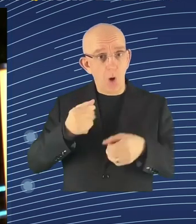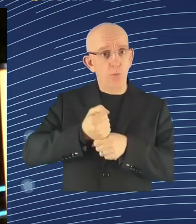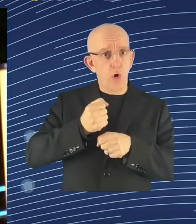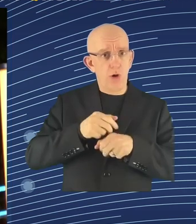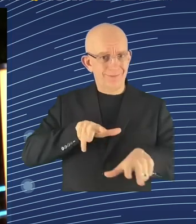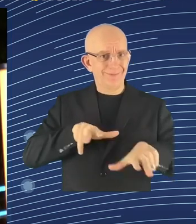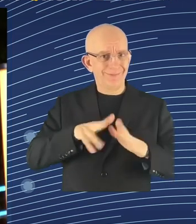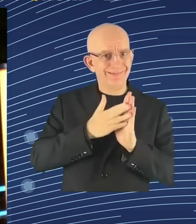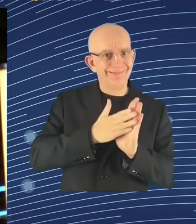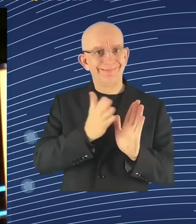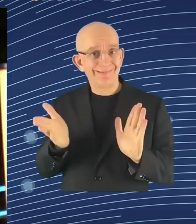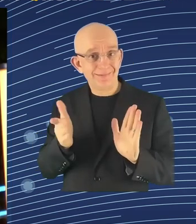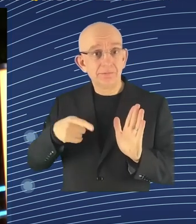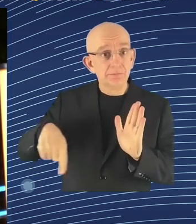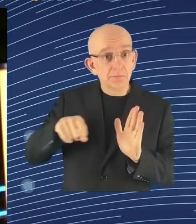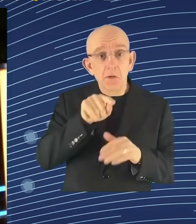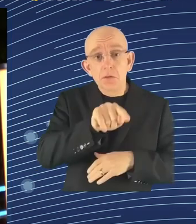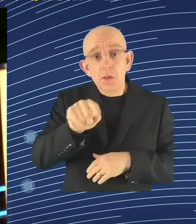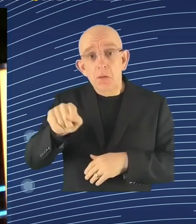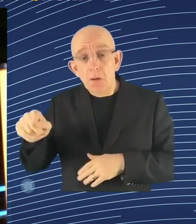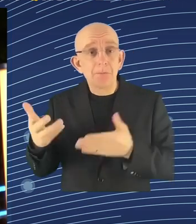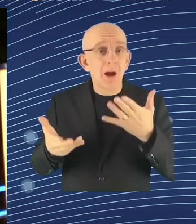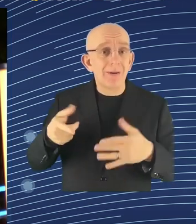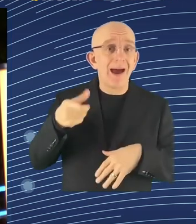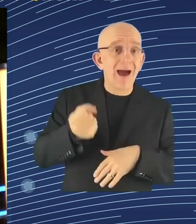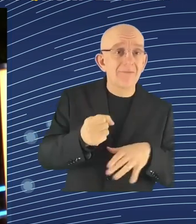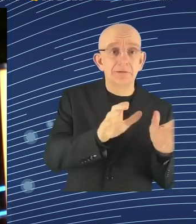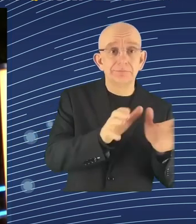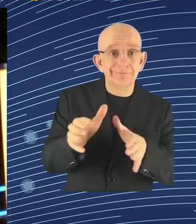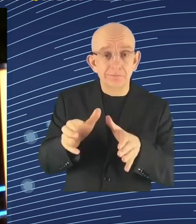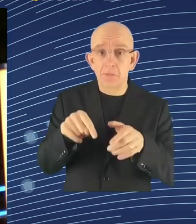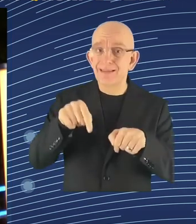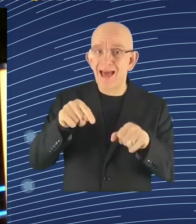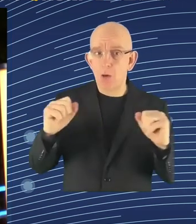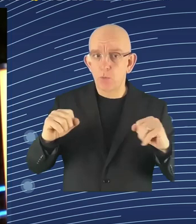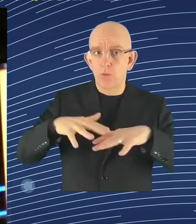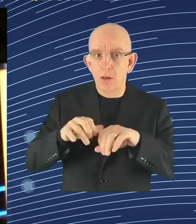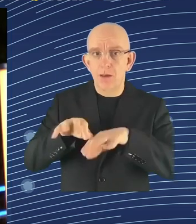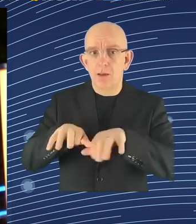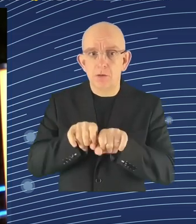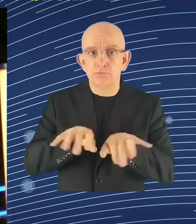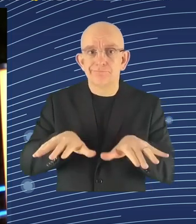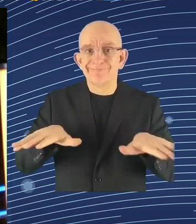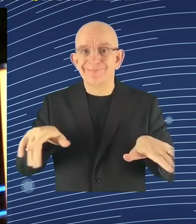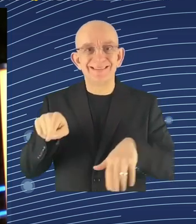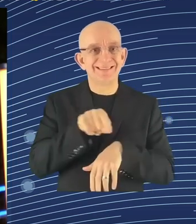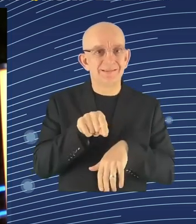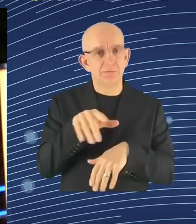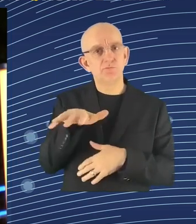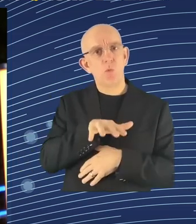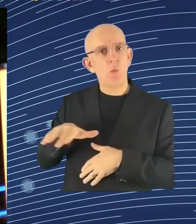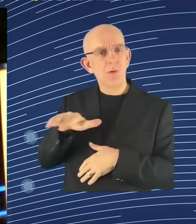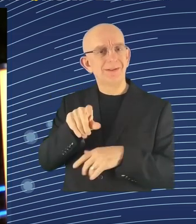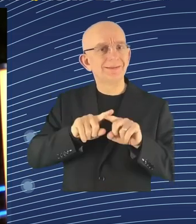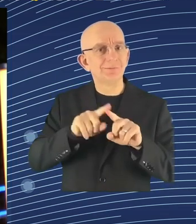the fact is you are called by the algorithms. You have to respond to the algorithm to say,